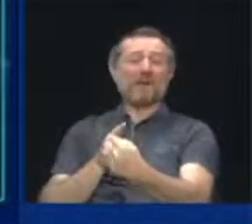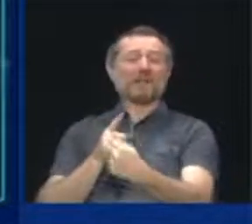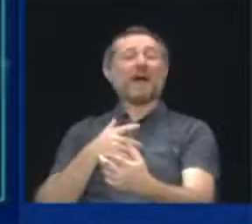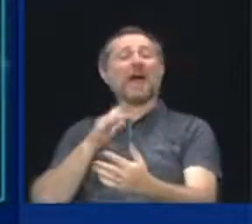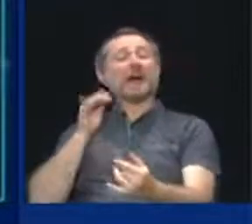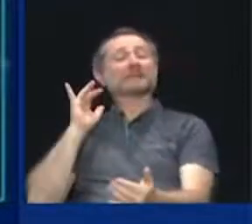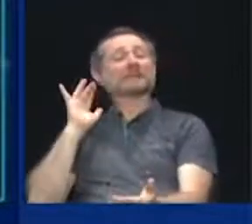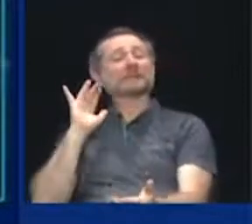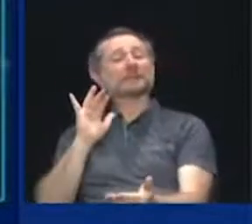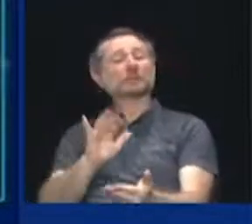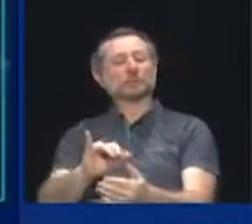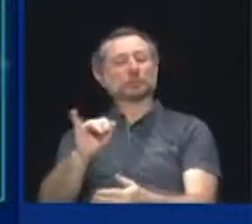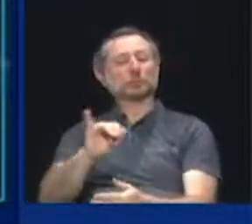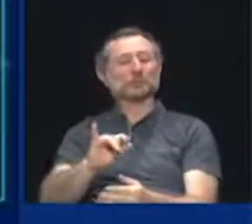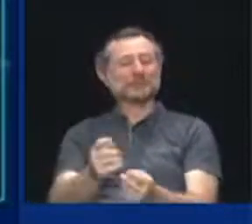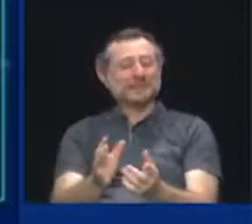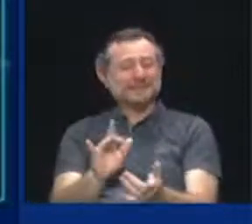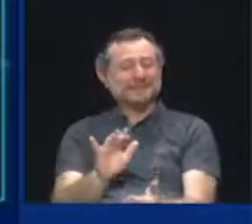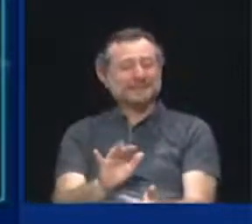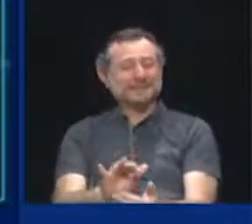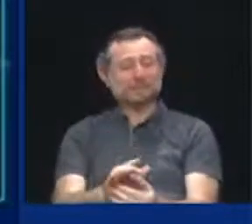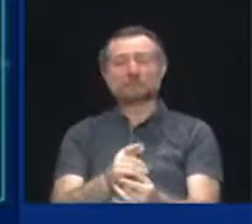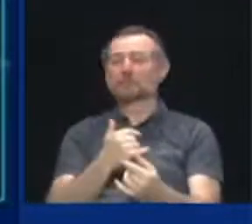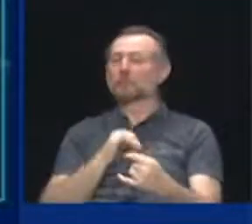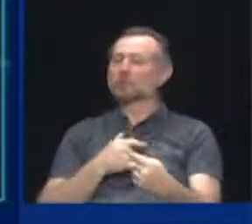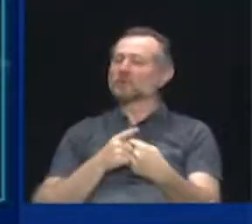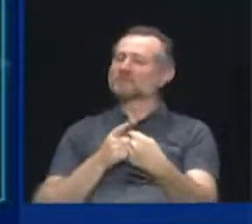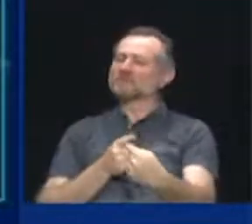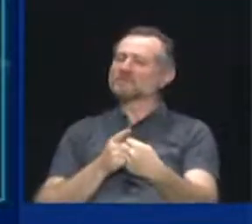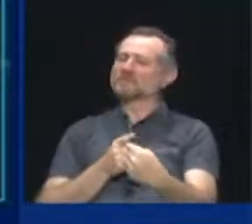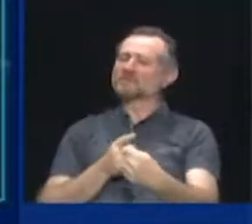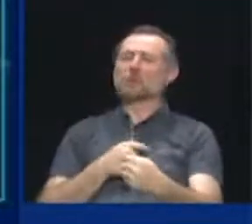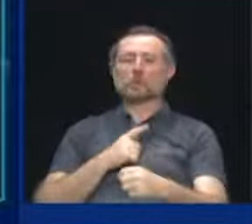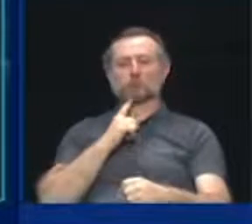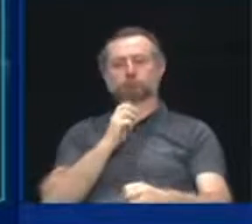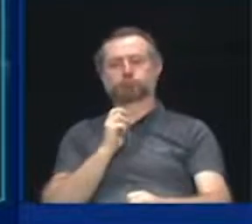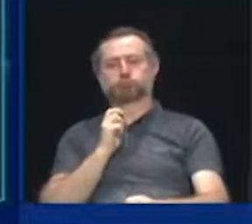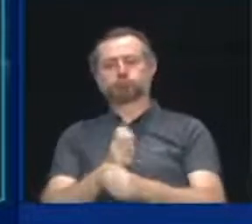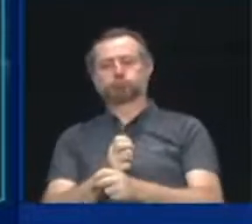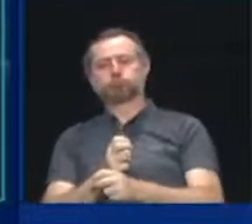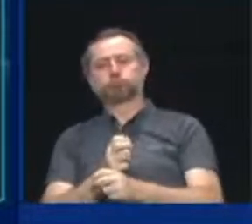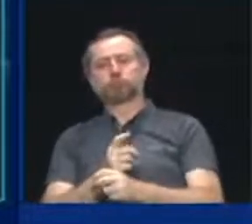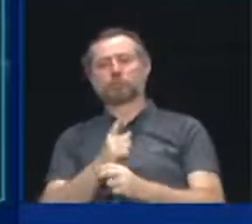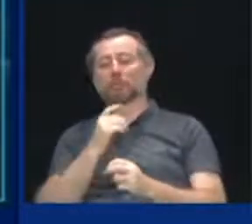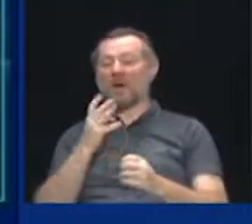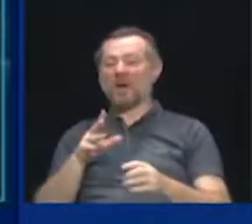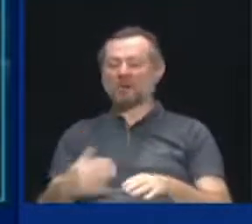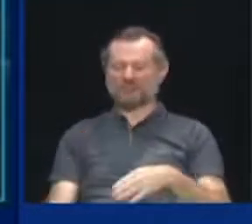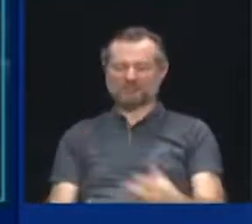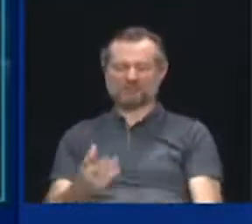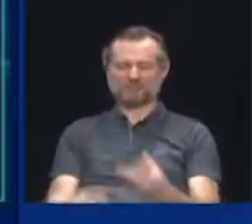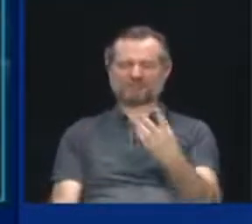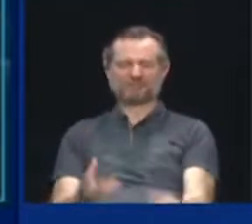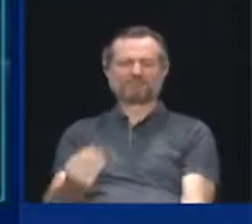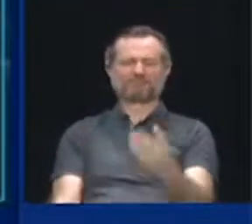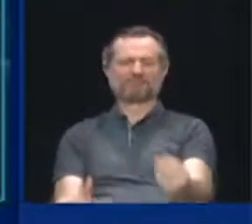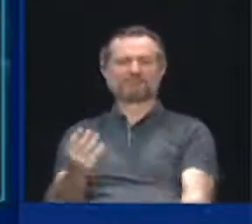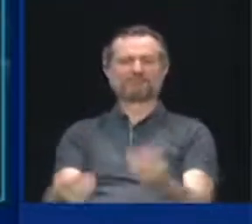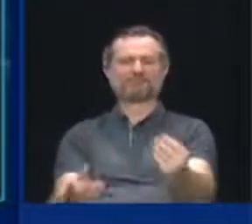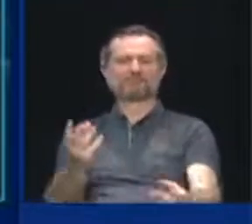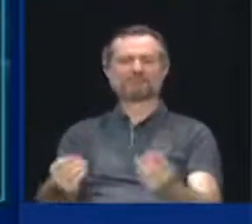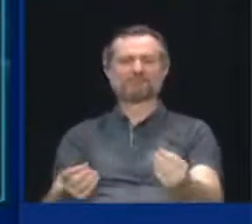hard and it was painful. And we lost a lot of loved ones all along the way. And we learned a lot.